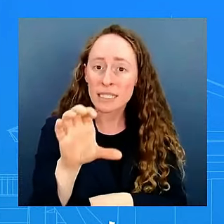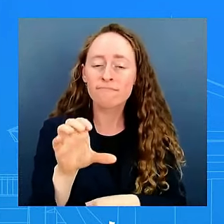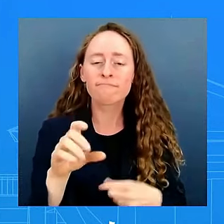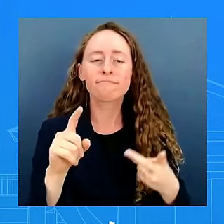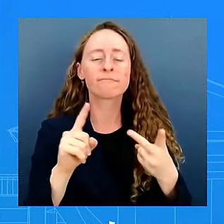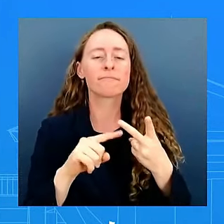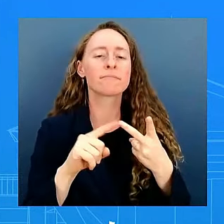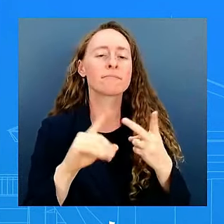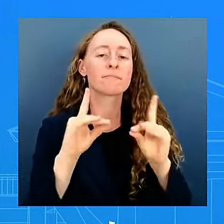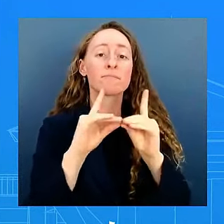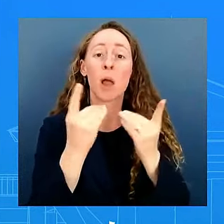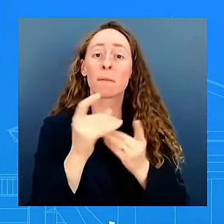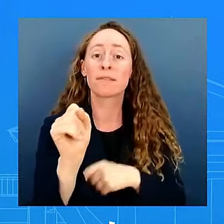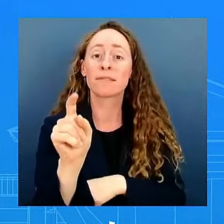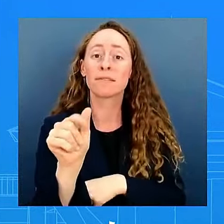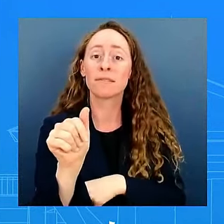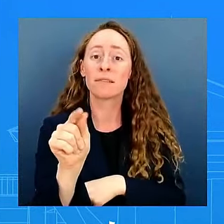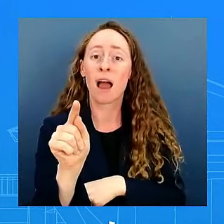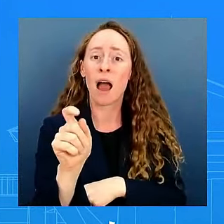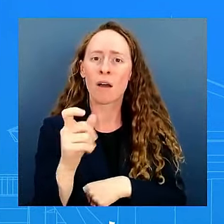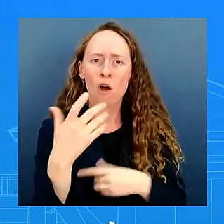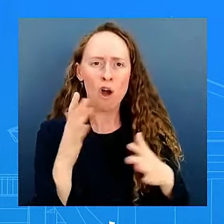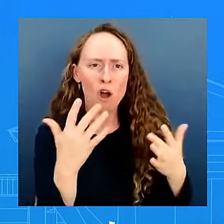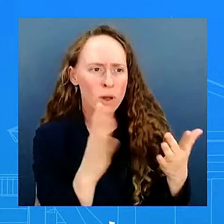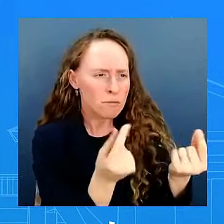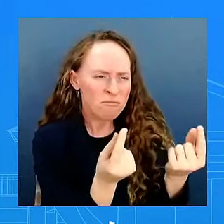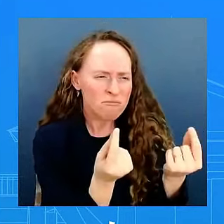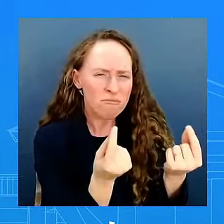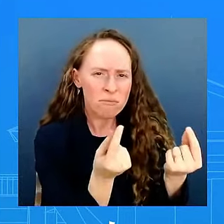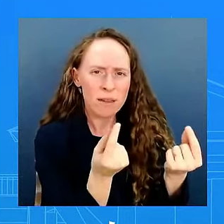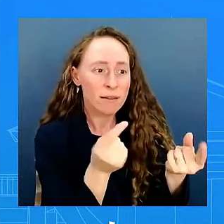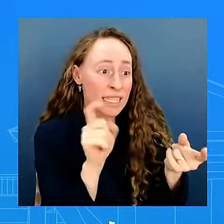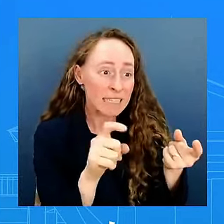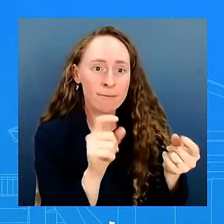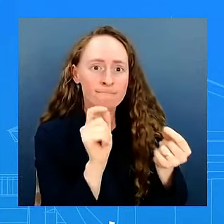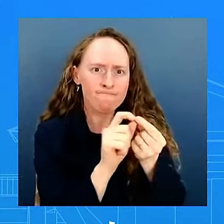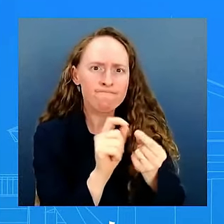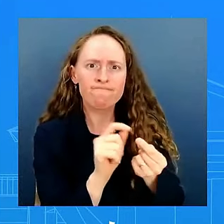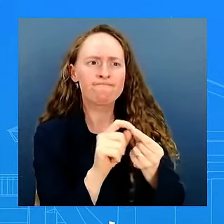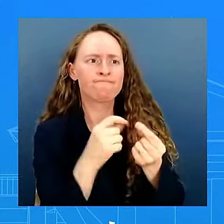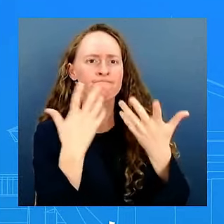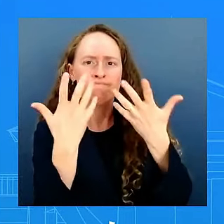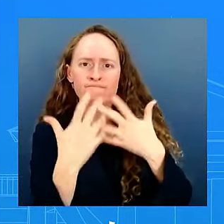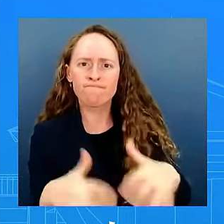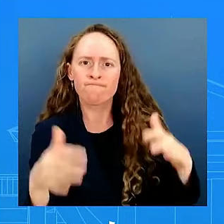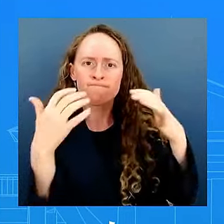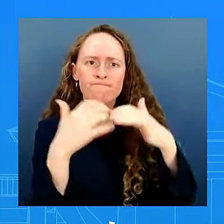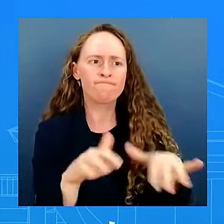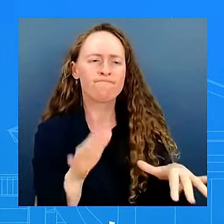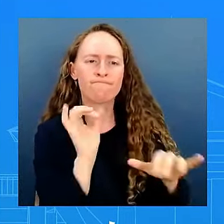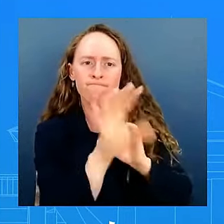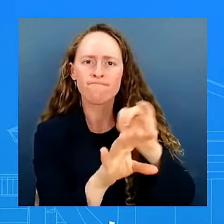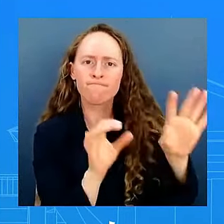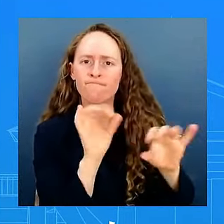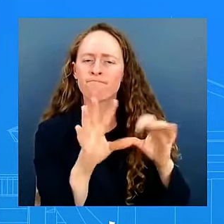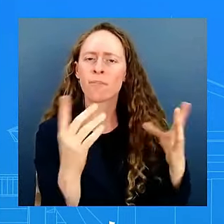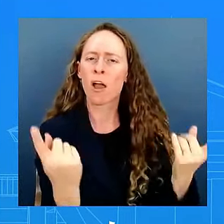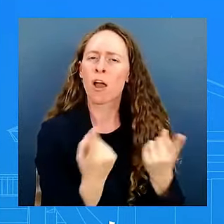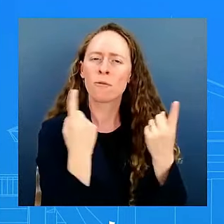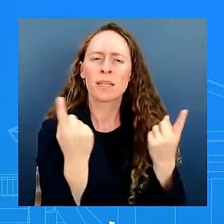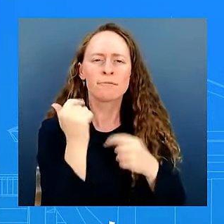with ukrainians on their needs and what they what they need to continue to fight against social aggression so i'll leave it there go ahead